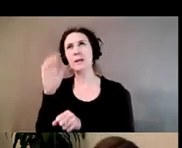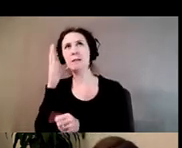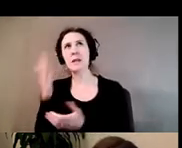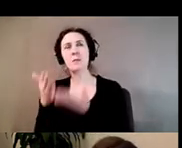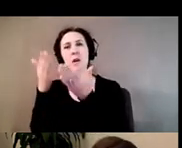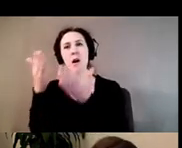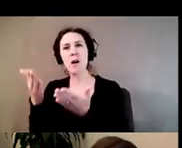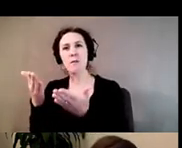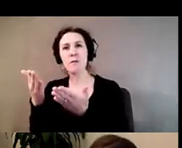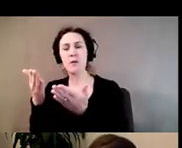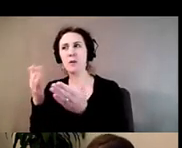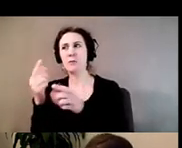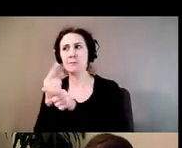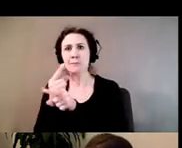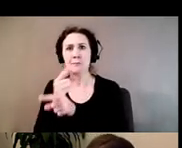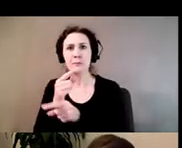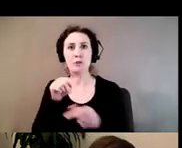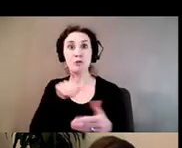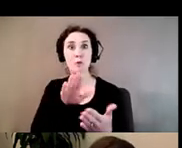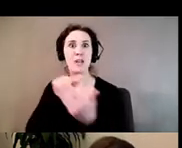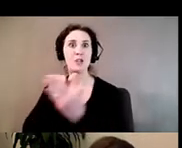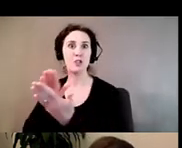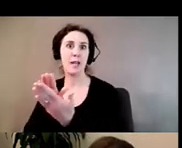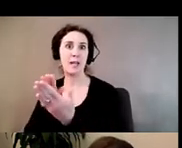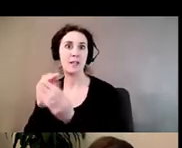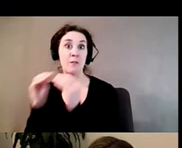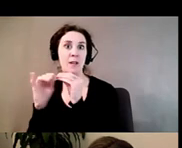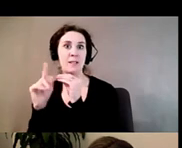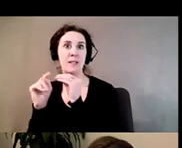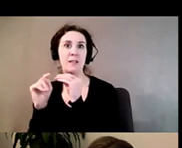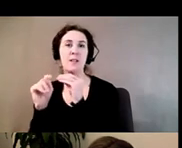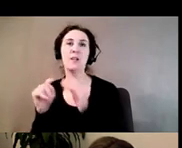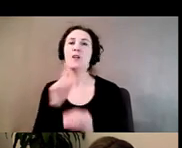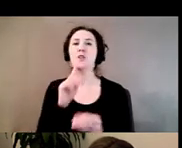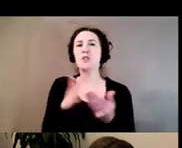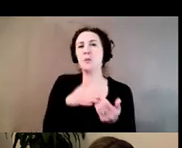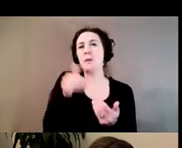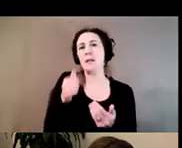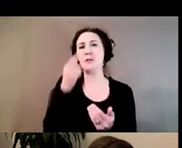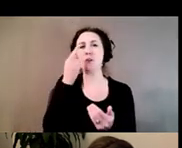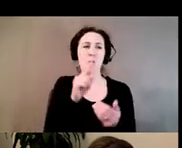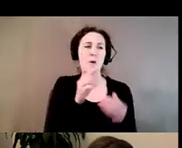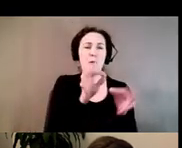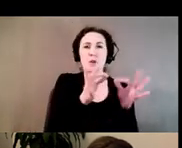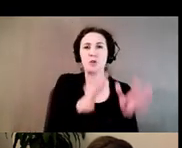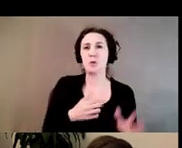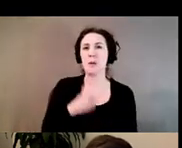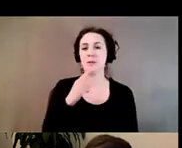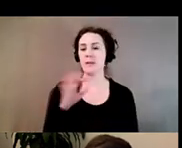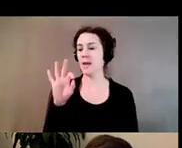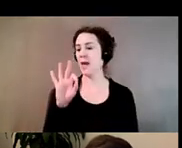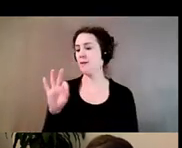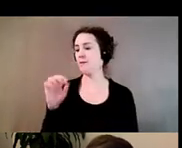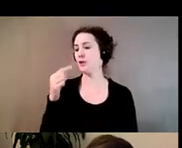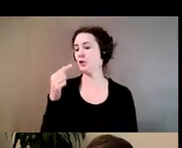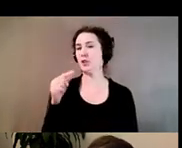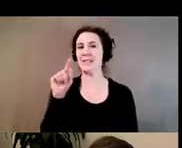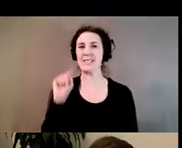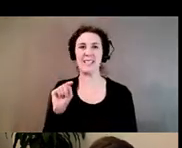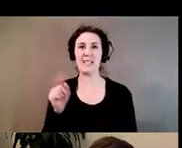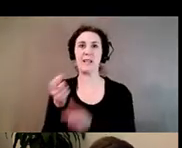strategy for doing so. And just to sort of make it slightly easier on the translators, I'm just going to say FGT is a shorthand